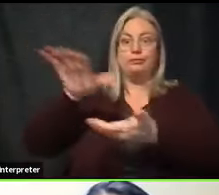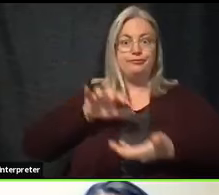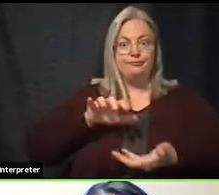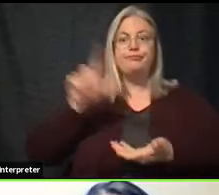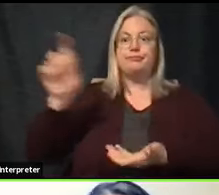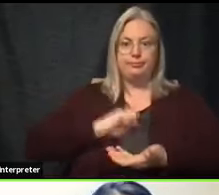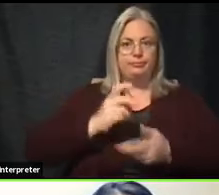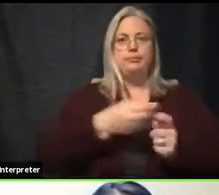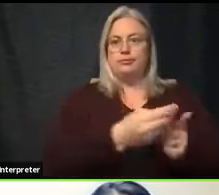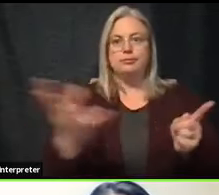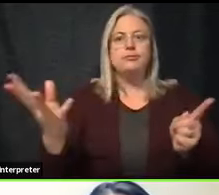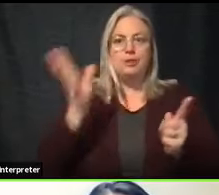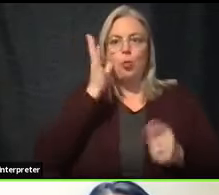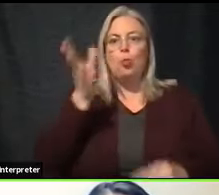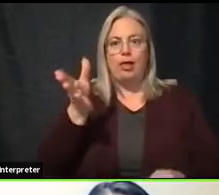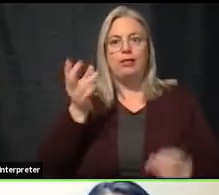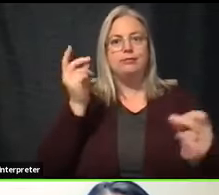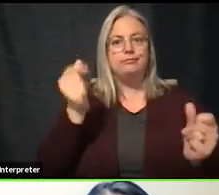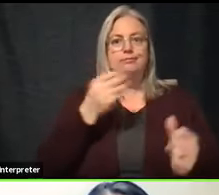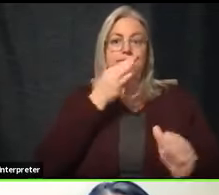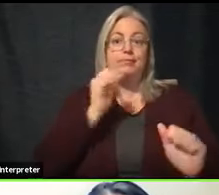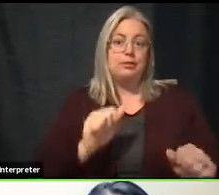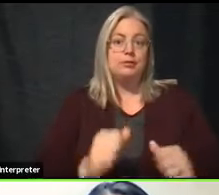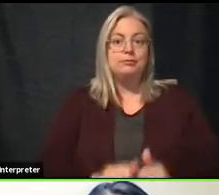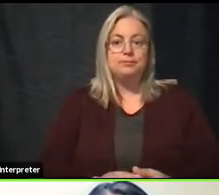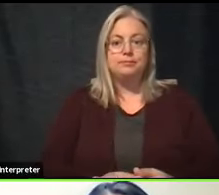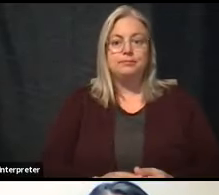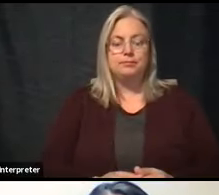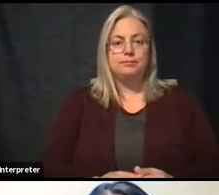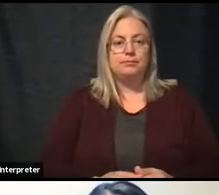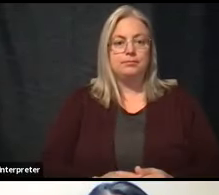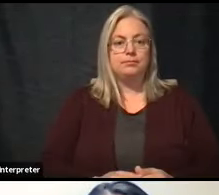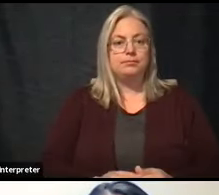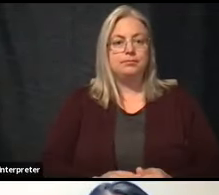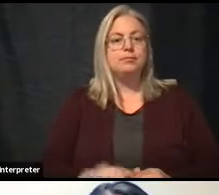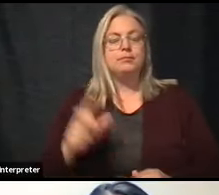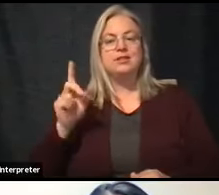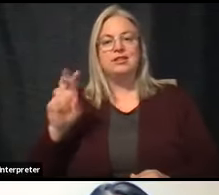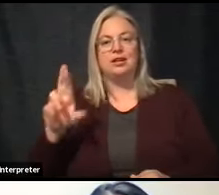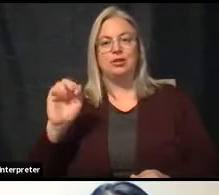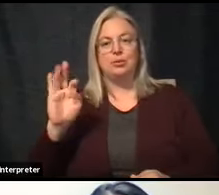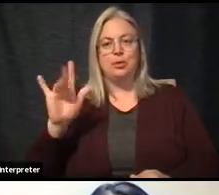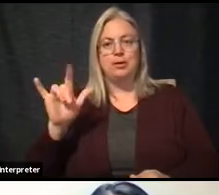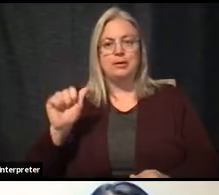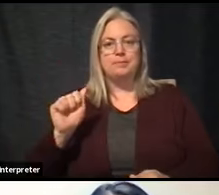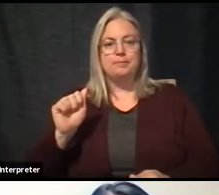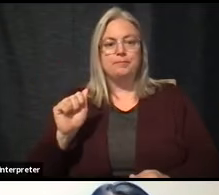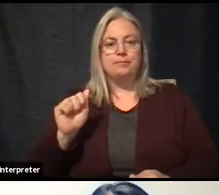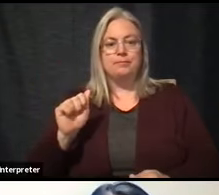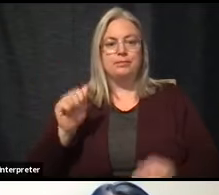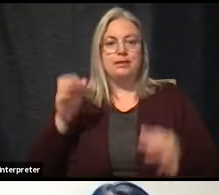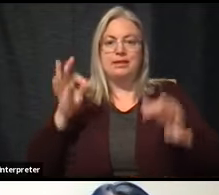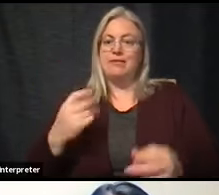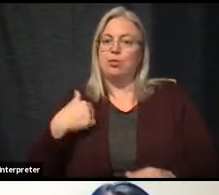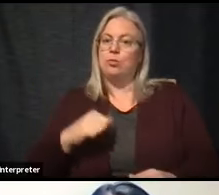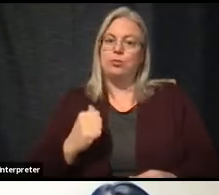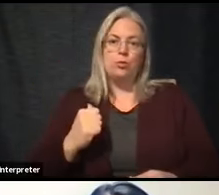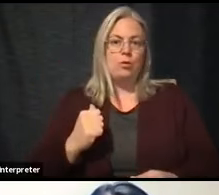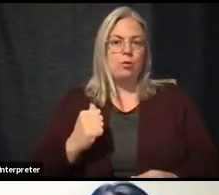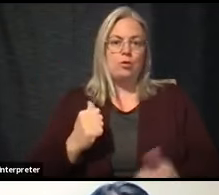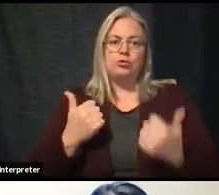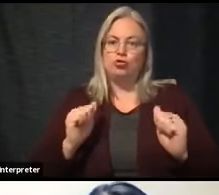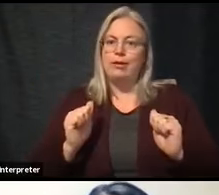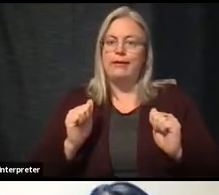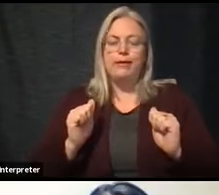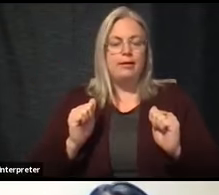and we will be administering it as quickly as possible. And we definitely will not be trying to